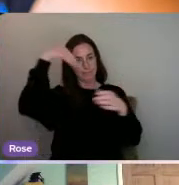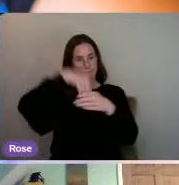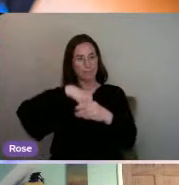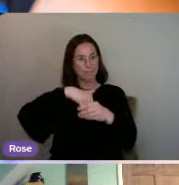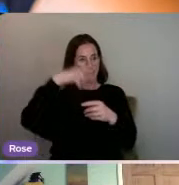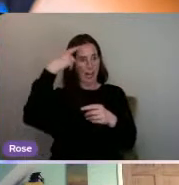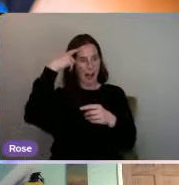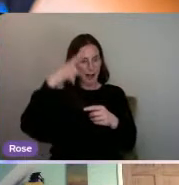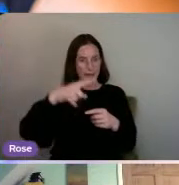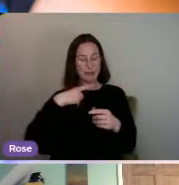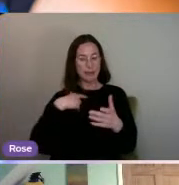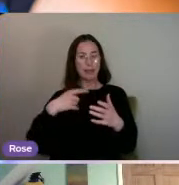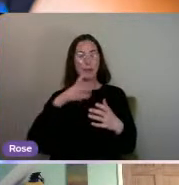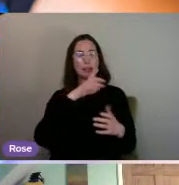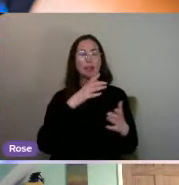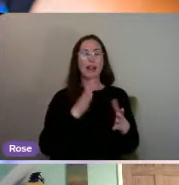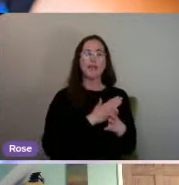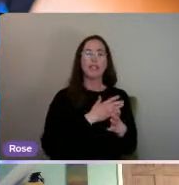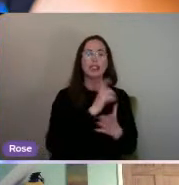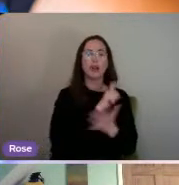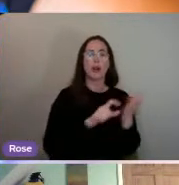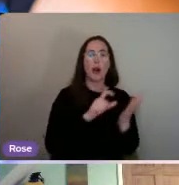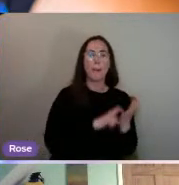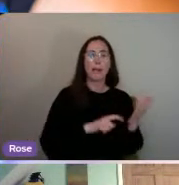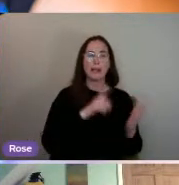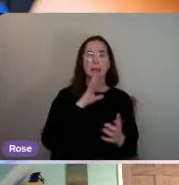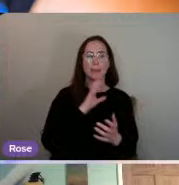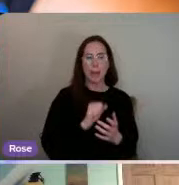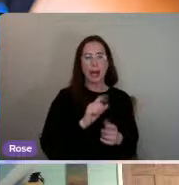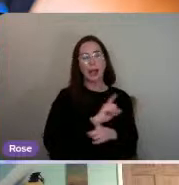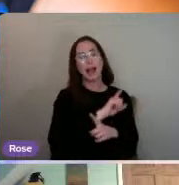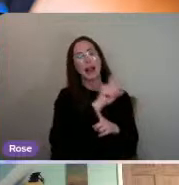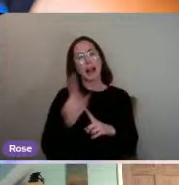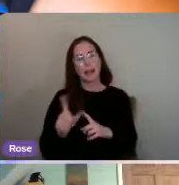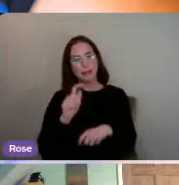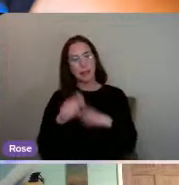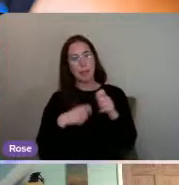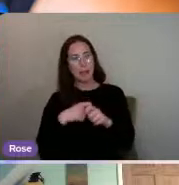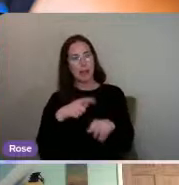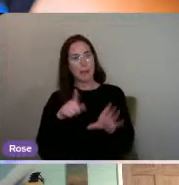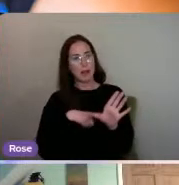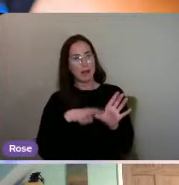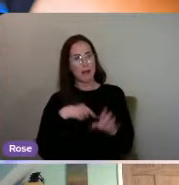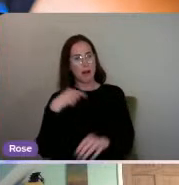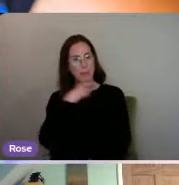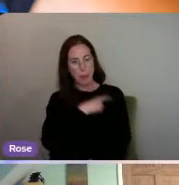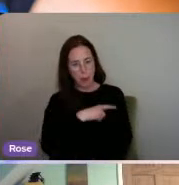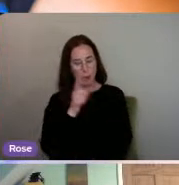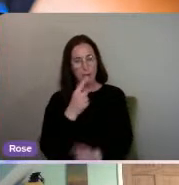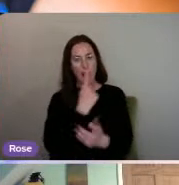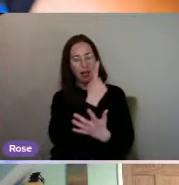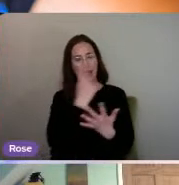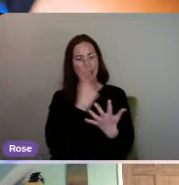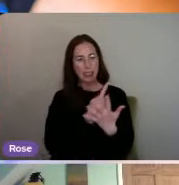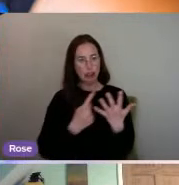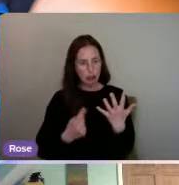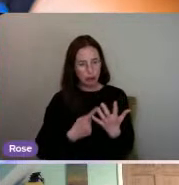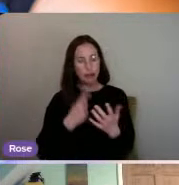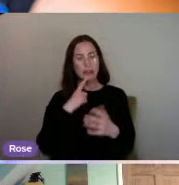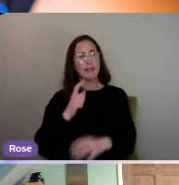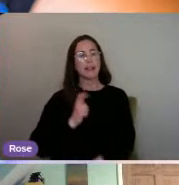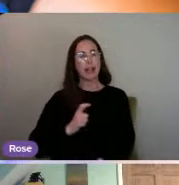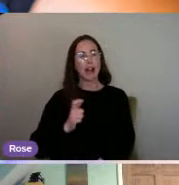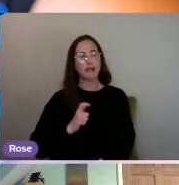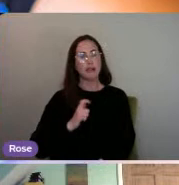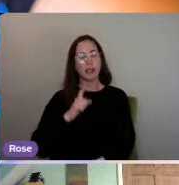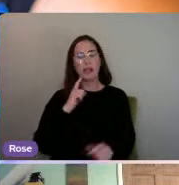comic, and later on it became a young boy. And each of the characters does a